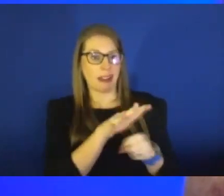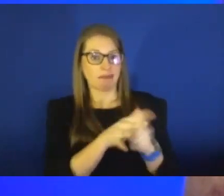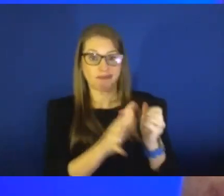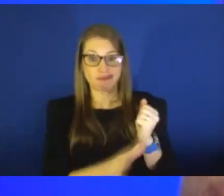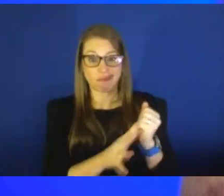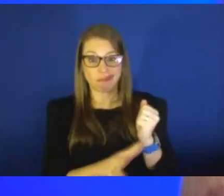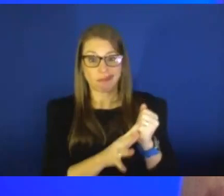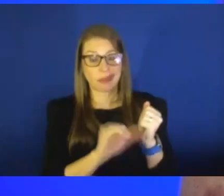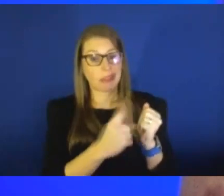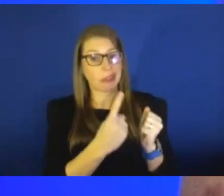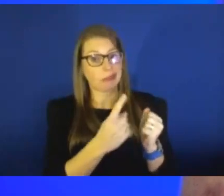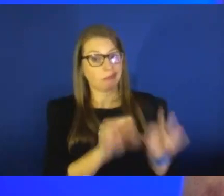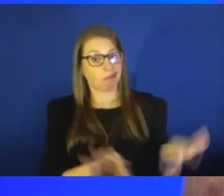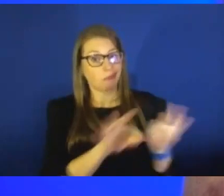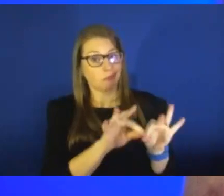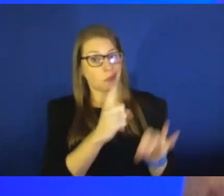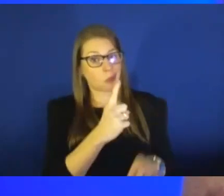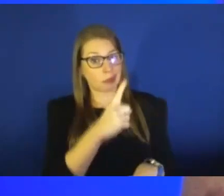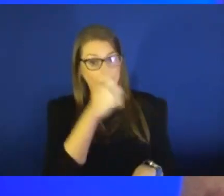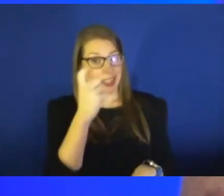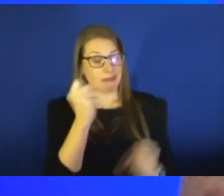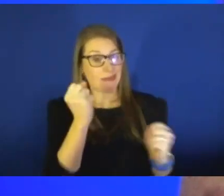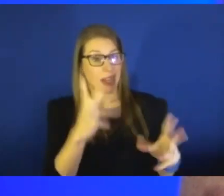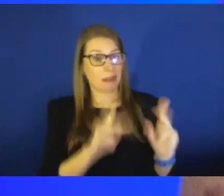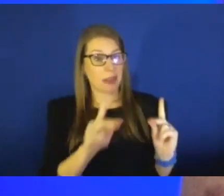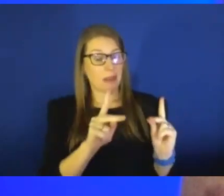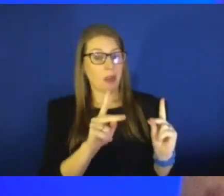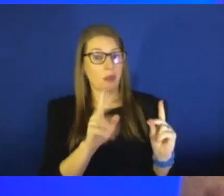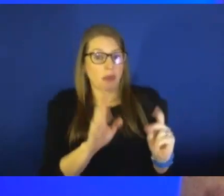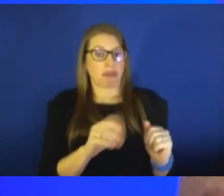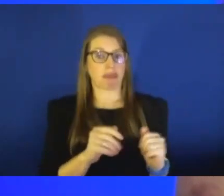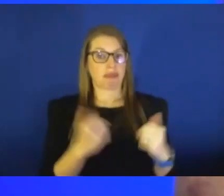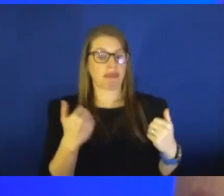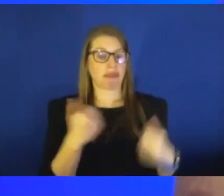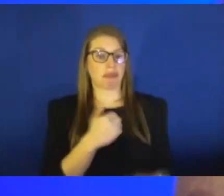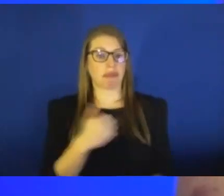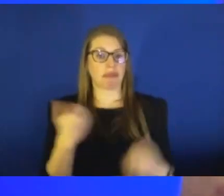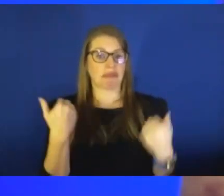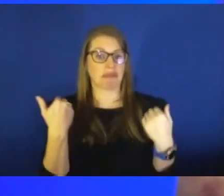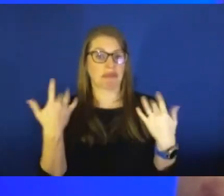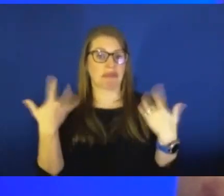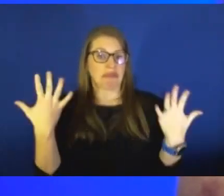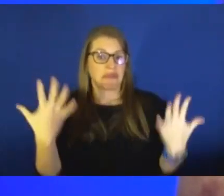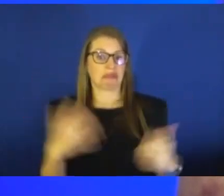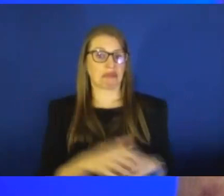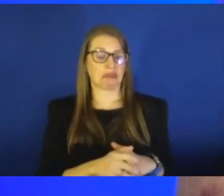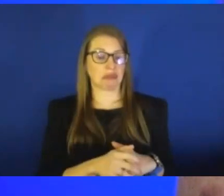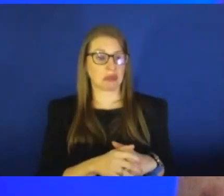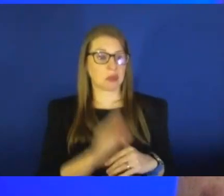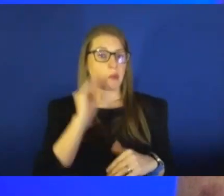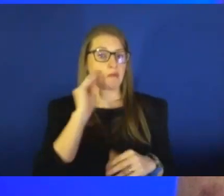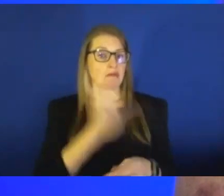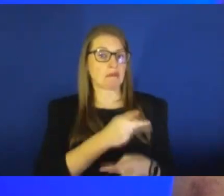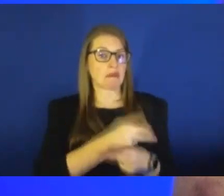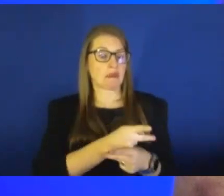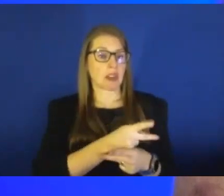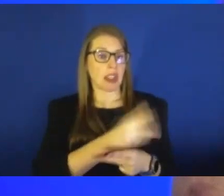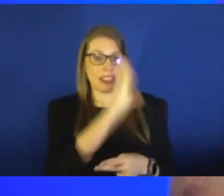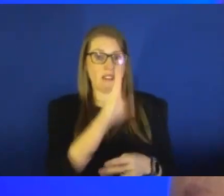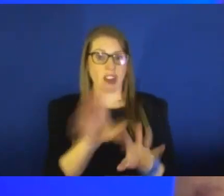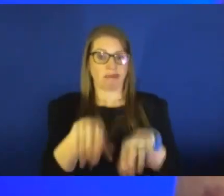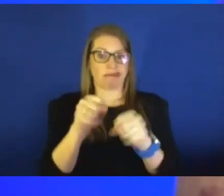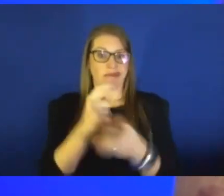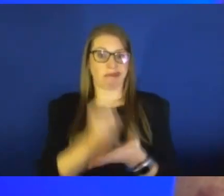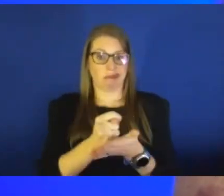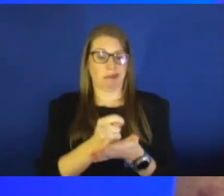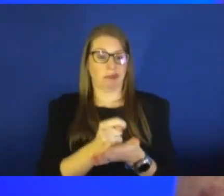a big one, because a lot of people will shrug that off and take care of it at home. It's self-limiting, and they never do seek treatment. And so those are cases